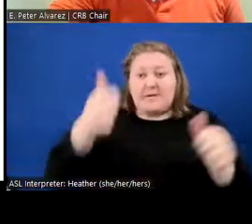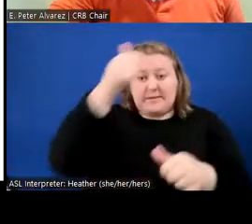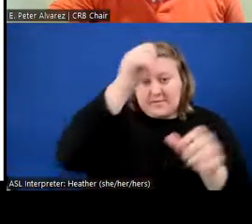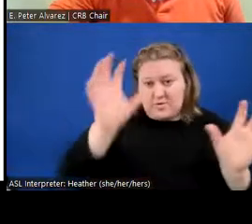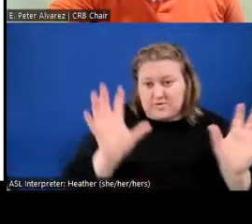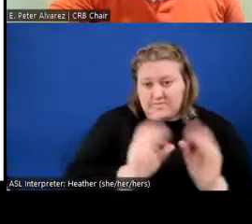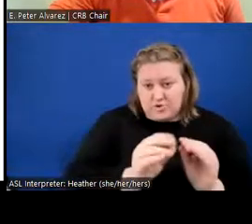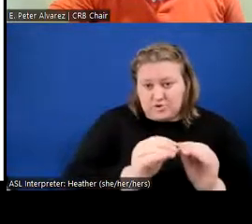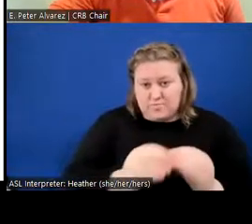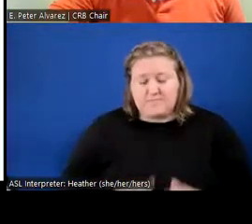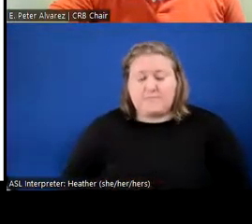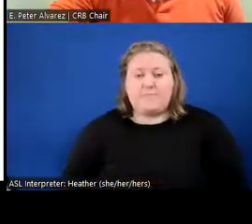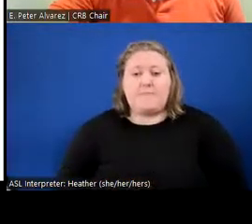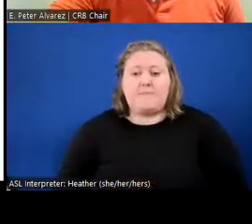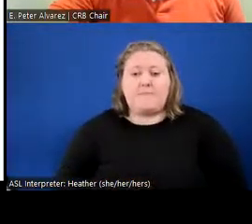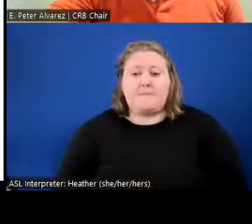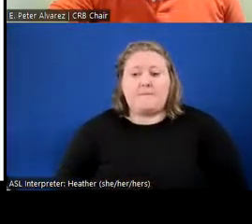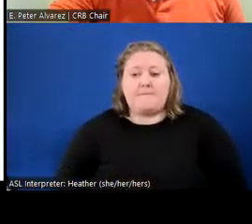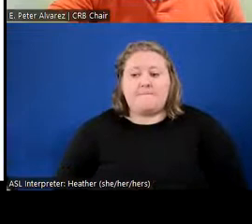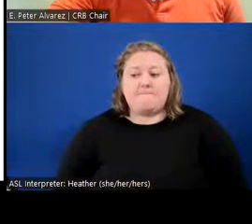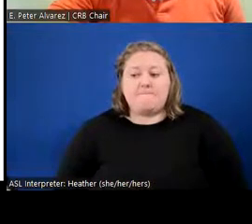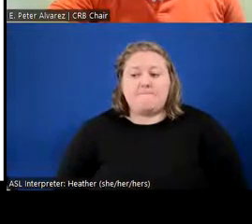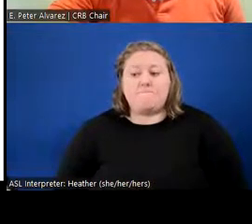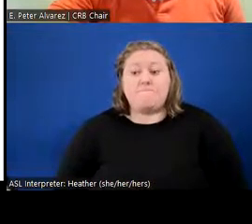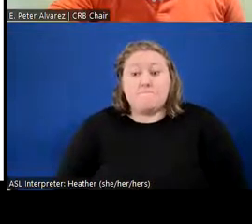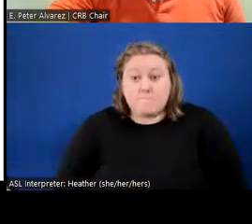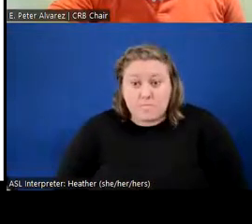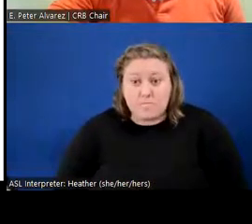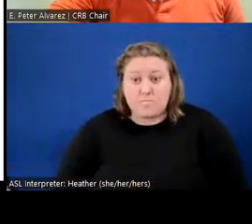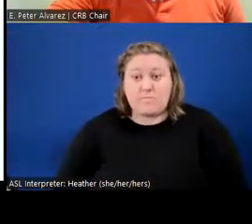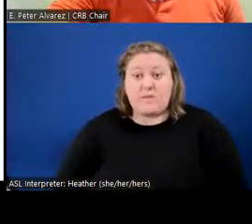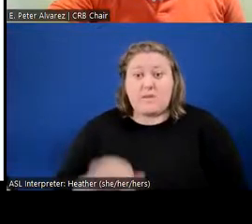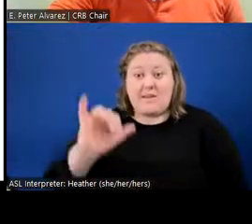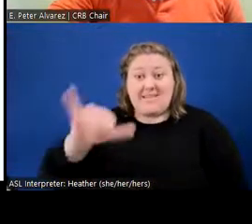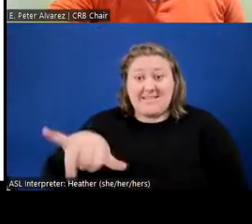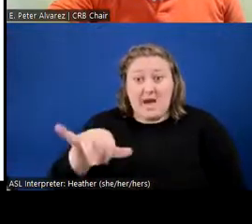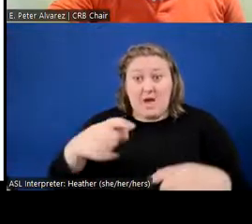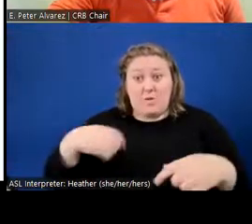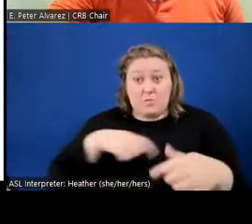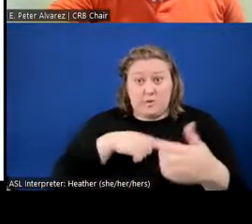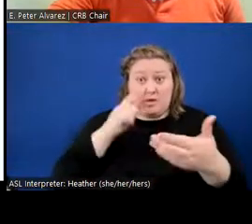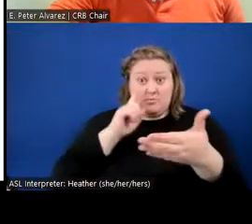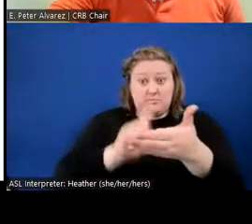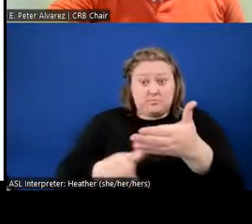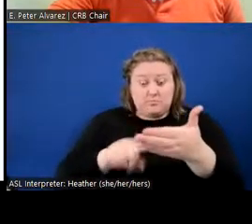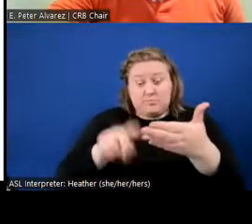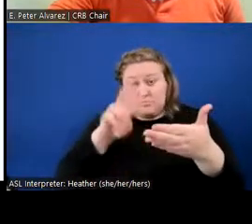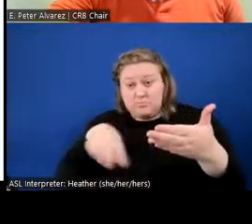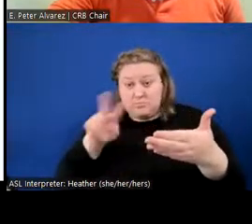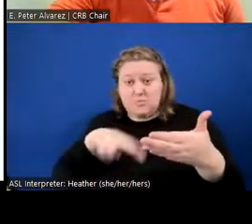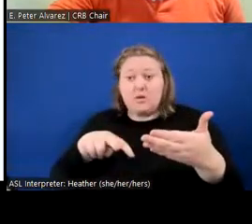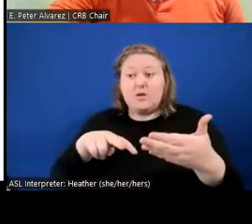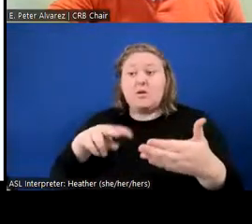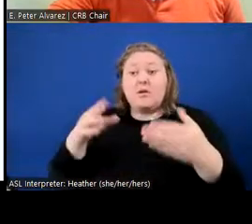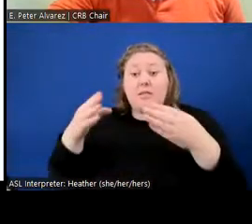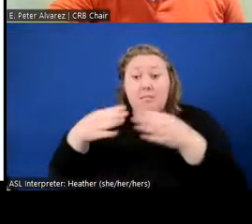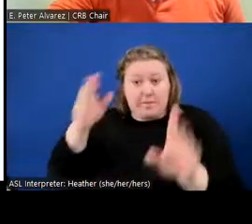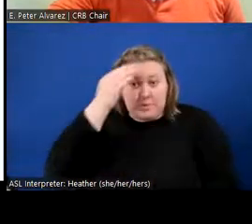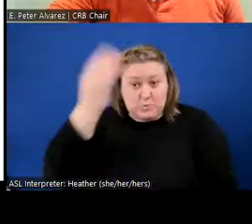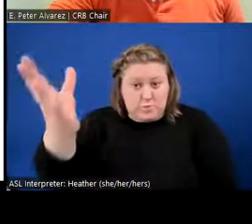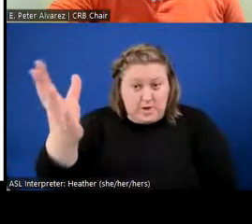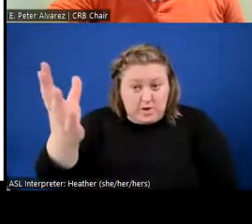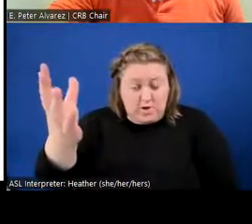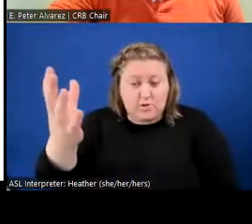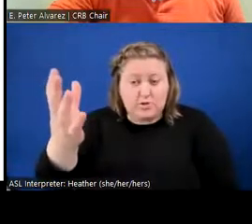So, when those matters are heard, public is made aware, if you are before the civilian review board,